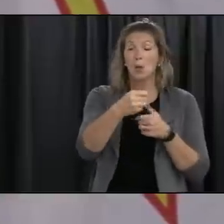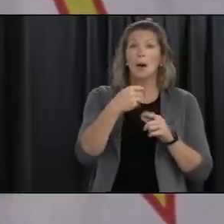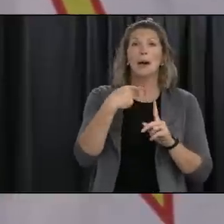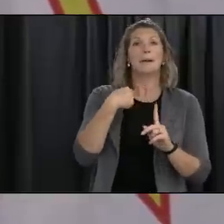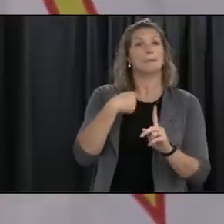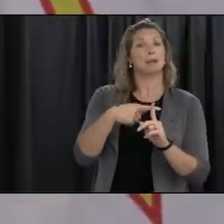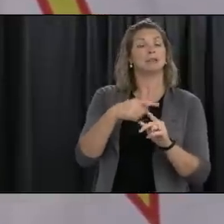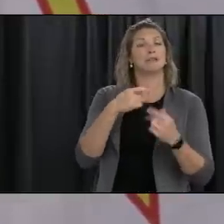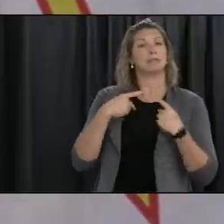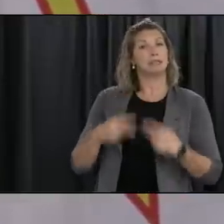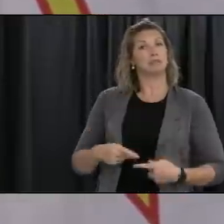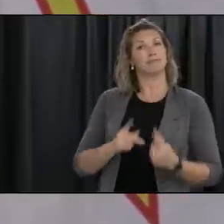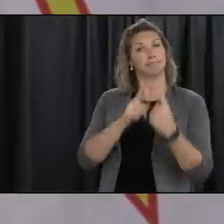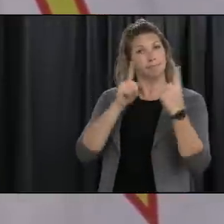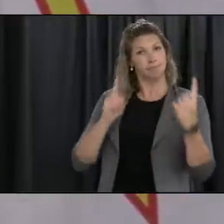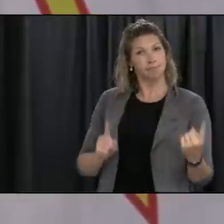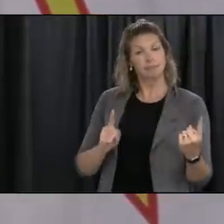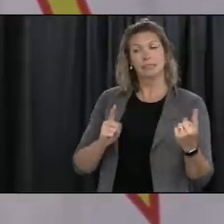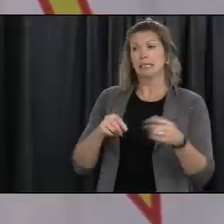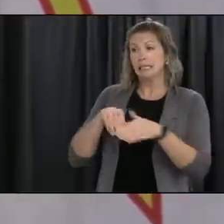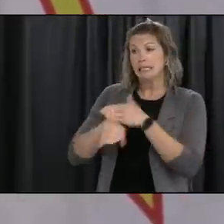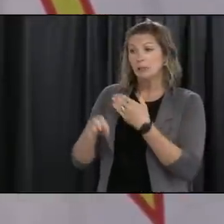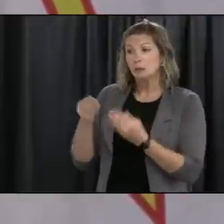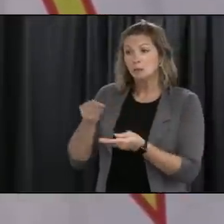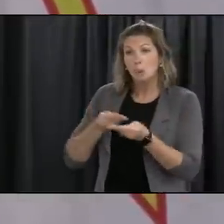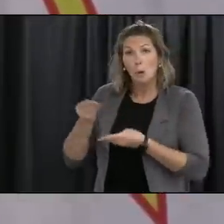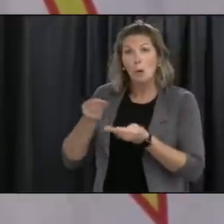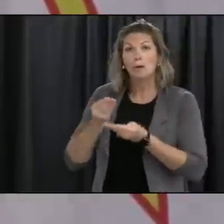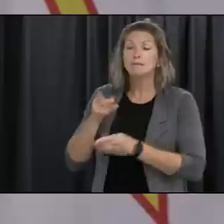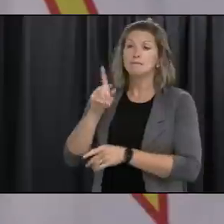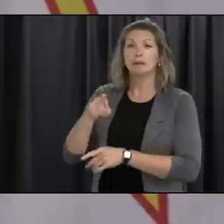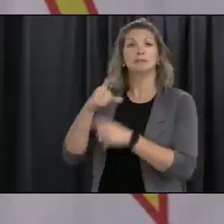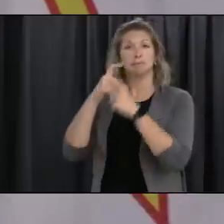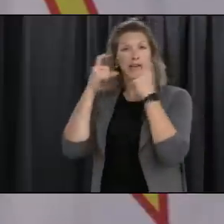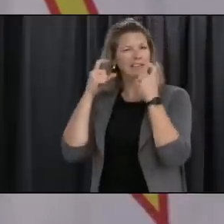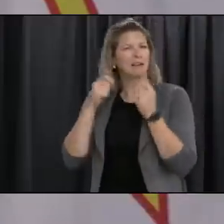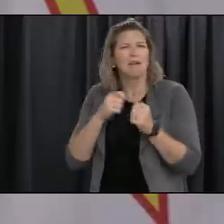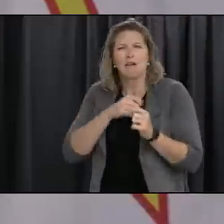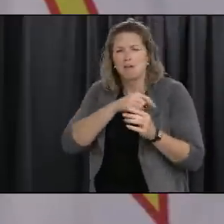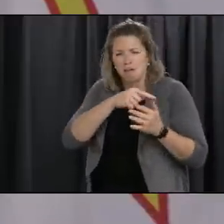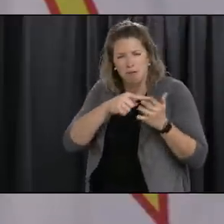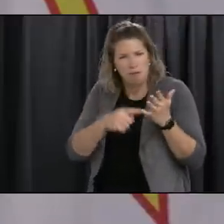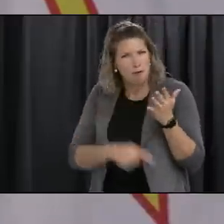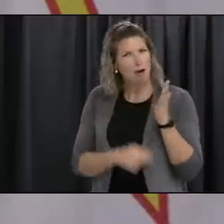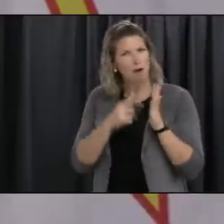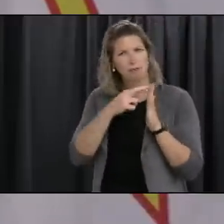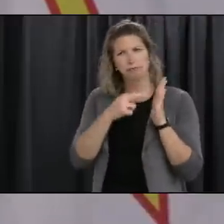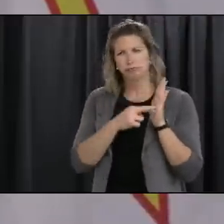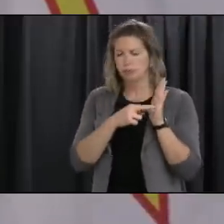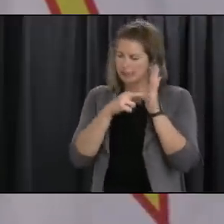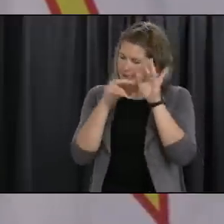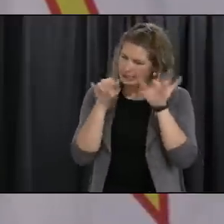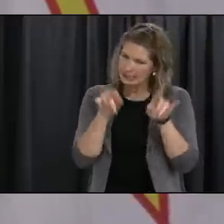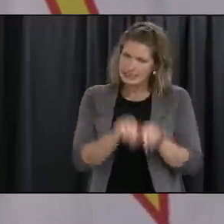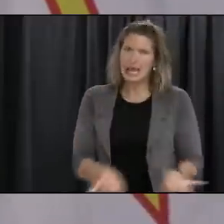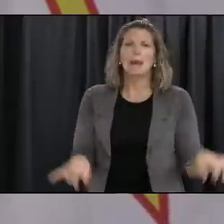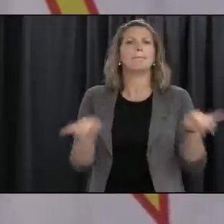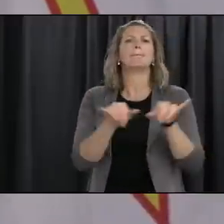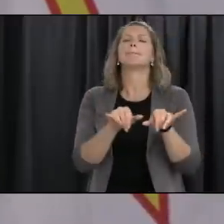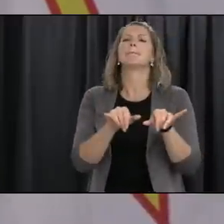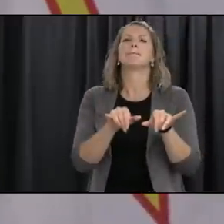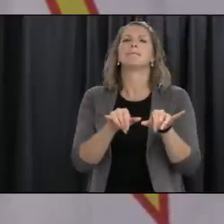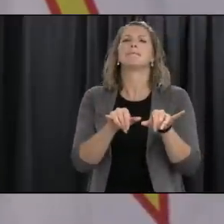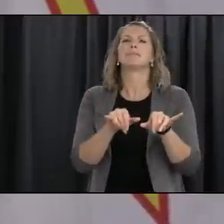keep a distance so all those all those same measures would apply um that every one of us should be living in covet days and and